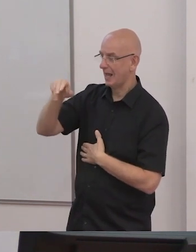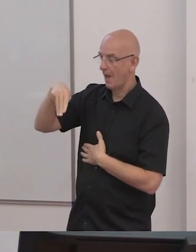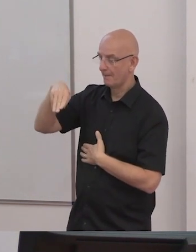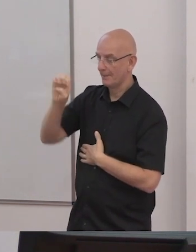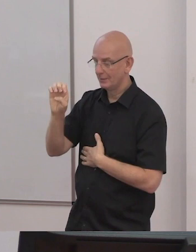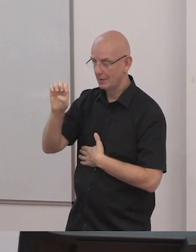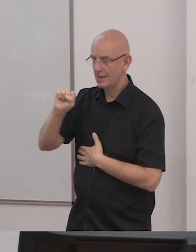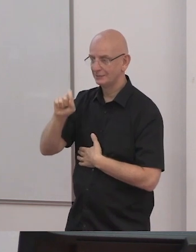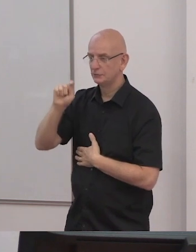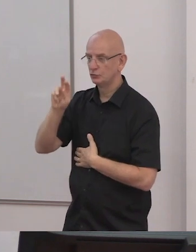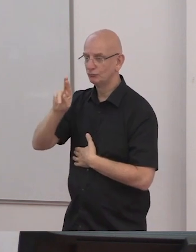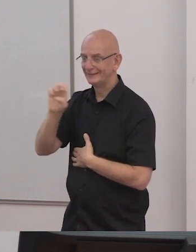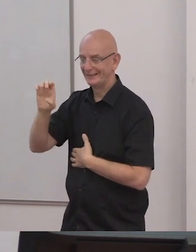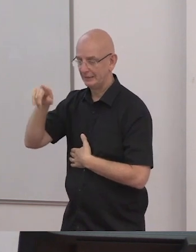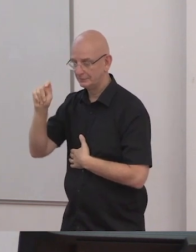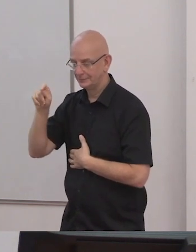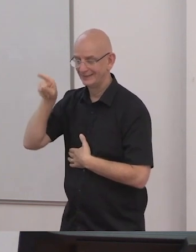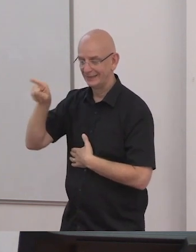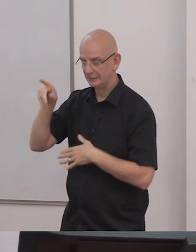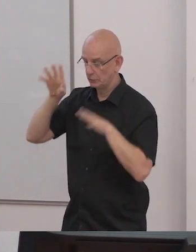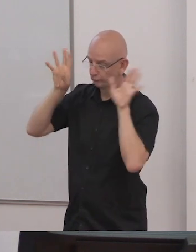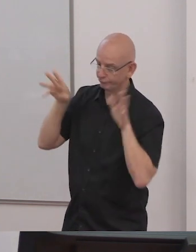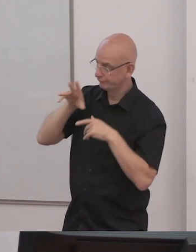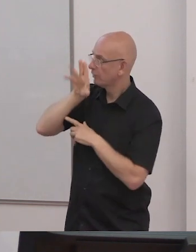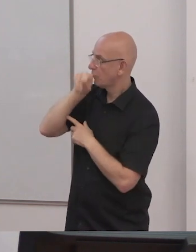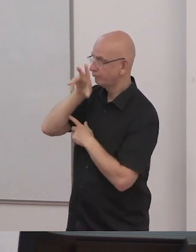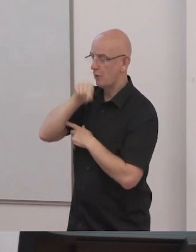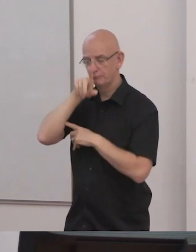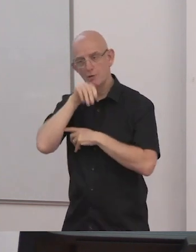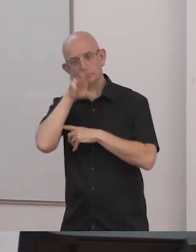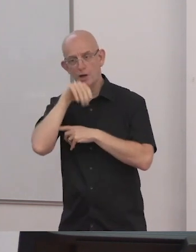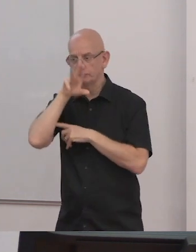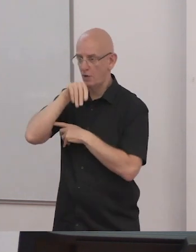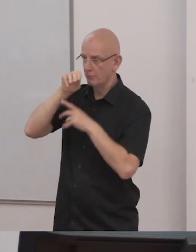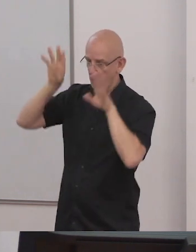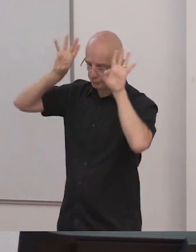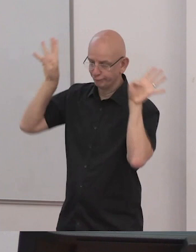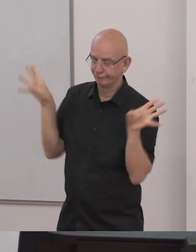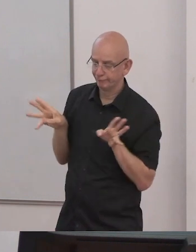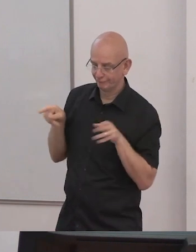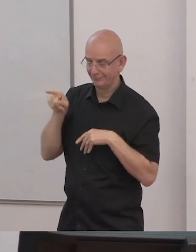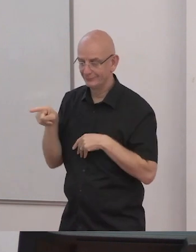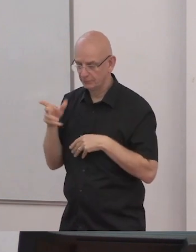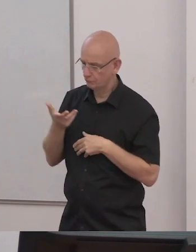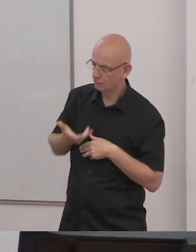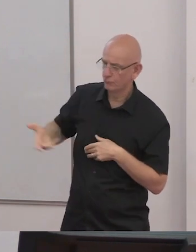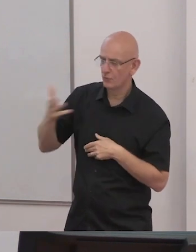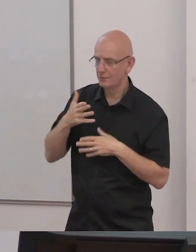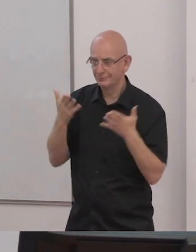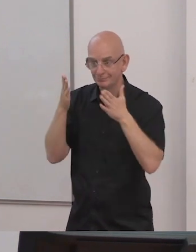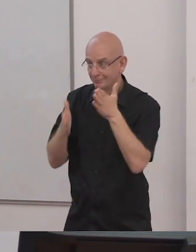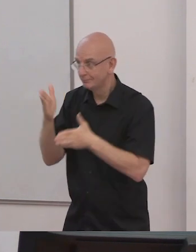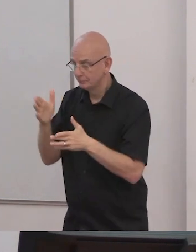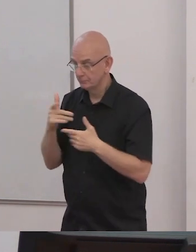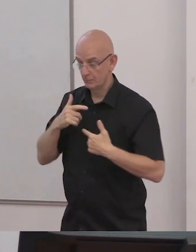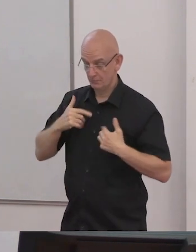and we are all members of the human family with inherent dignity and worth what is more we